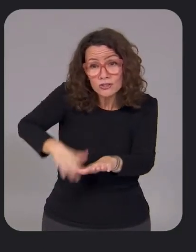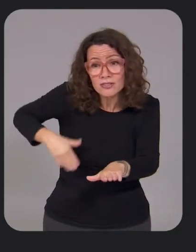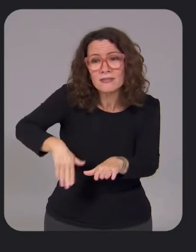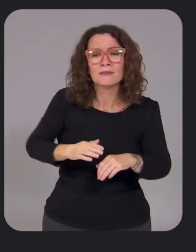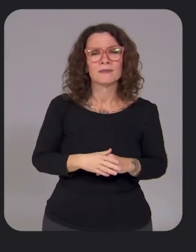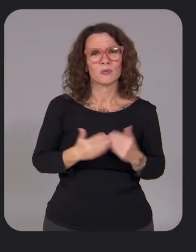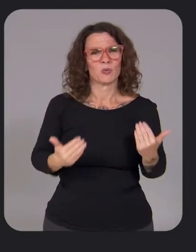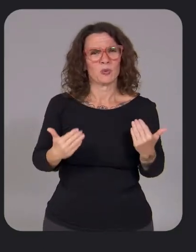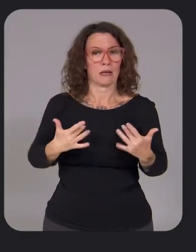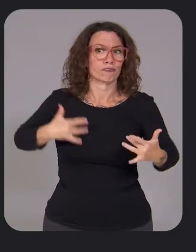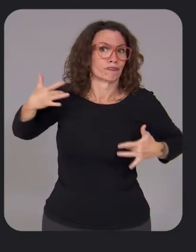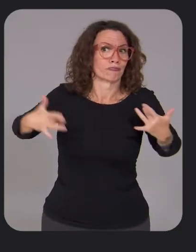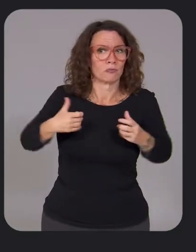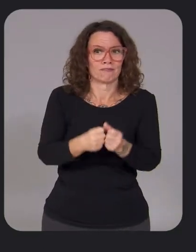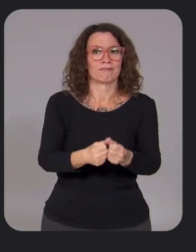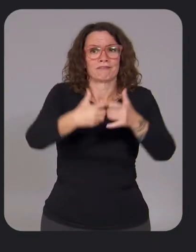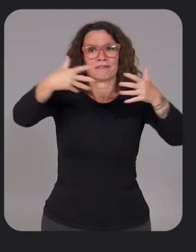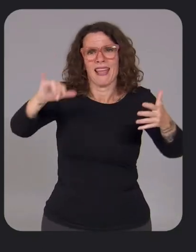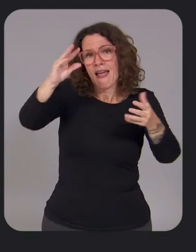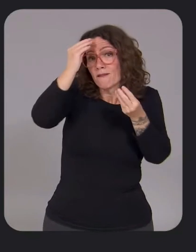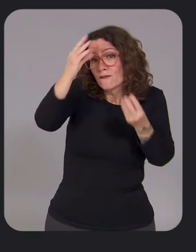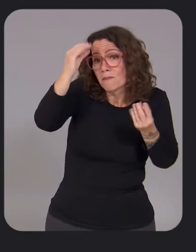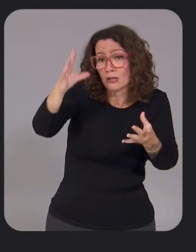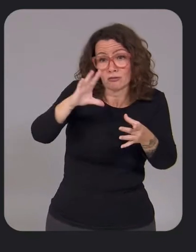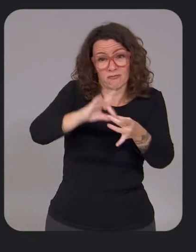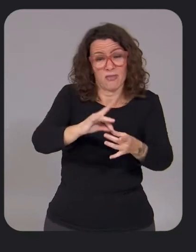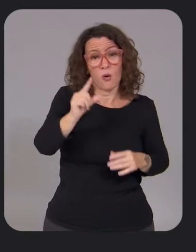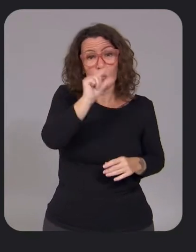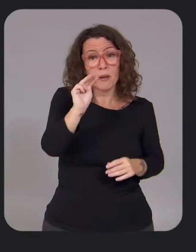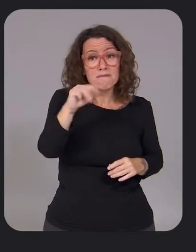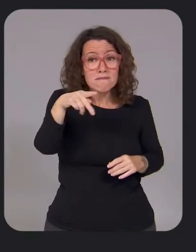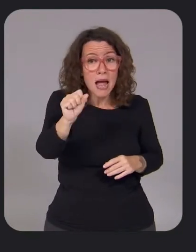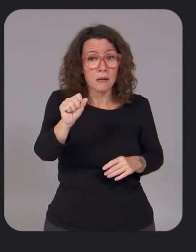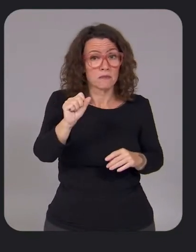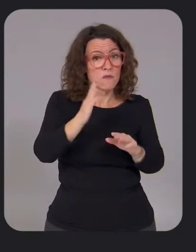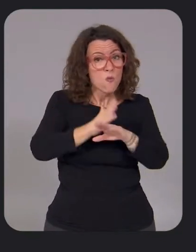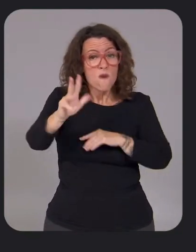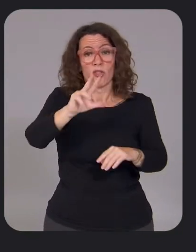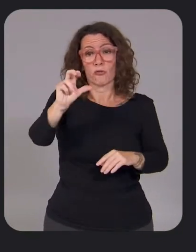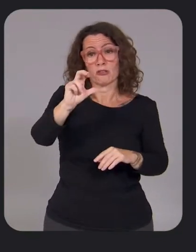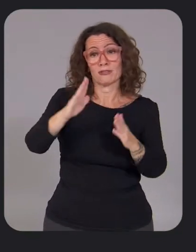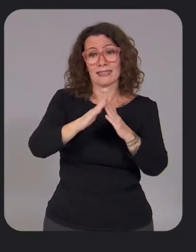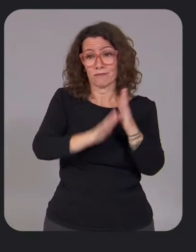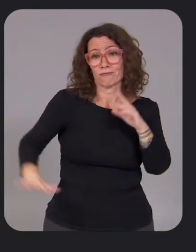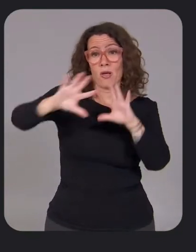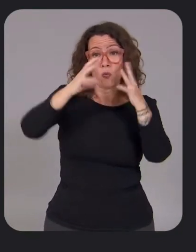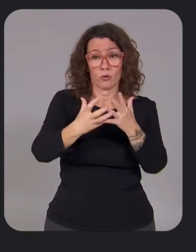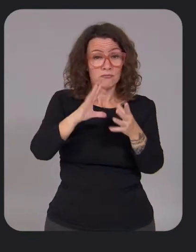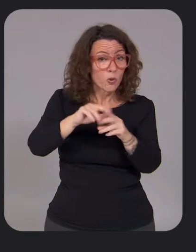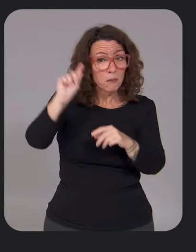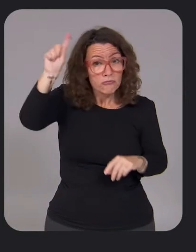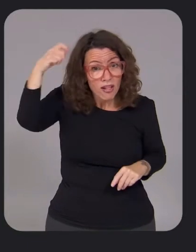expand bike and scooter share information on Google Maps to over 300 cities around the world including in Berlin, New York,